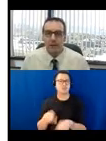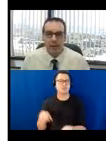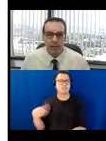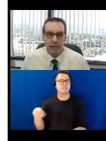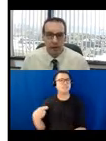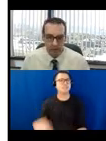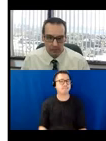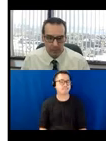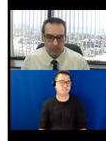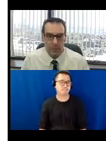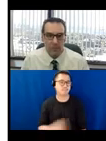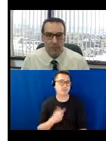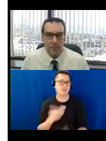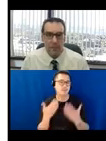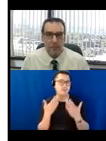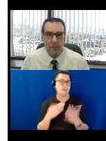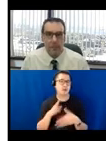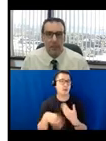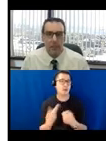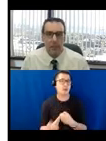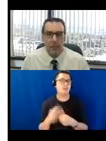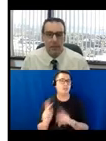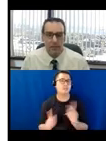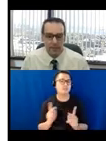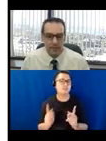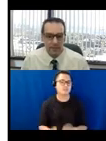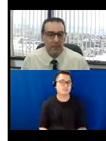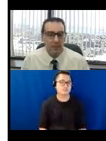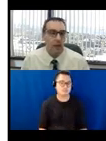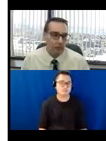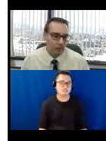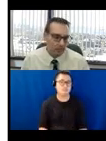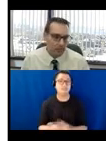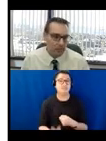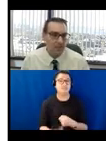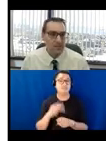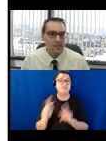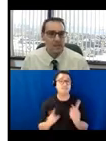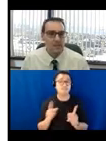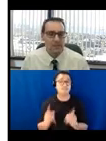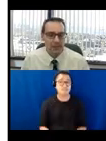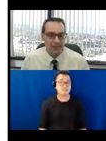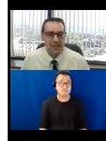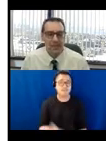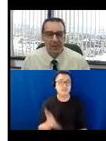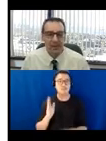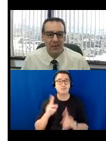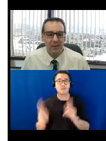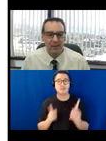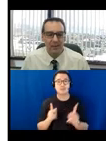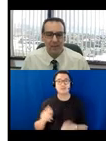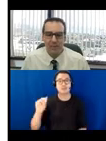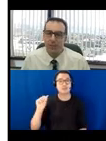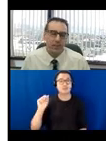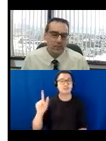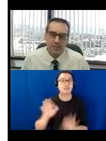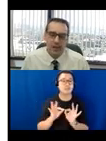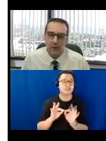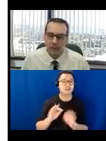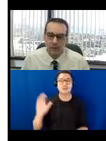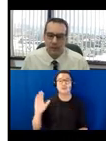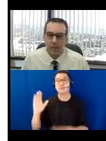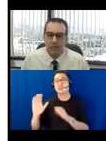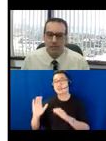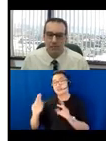that, I want to thank all of the participants and attendees and all of the presenters, ASL and CART, as well as the